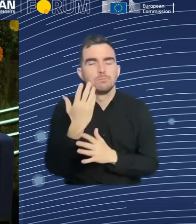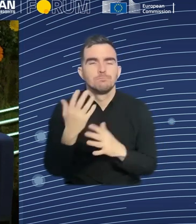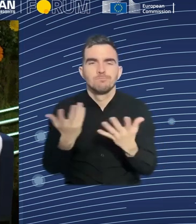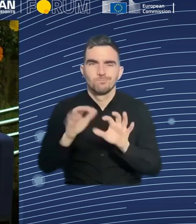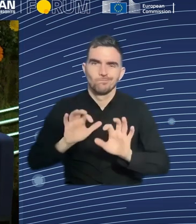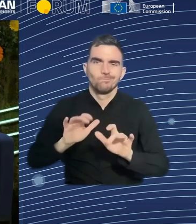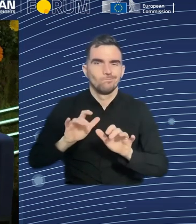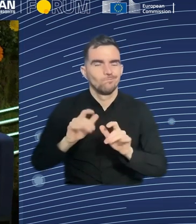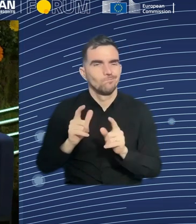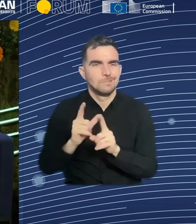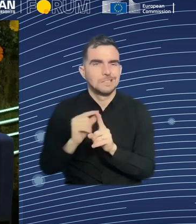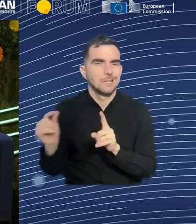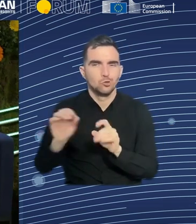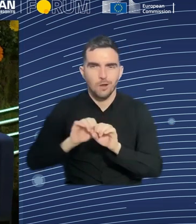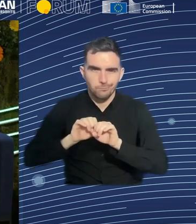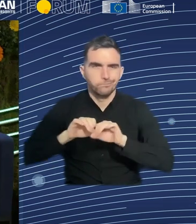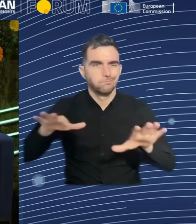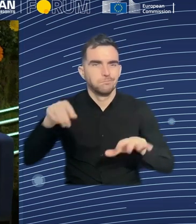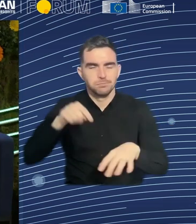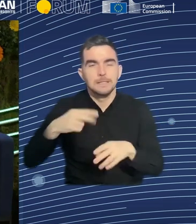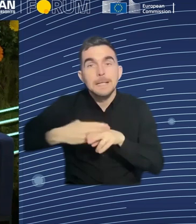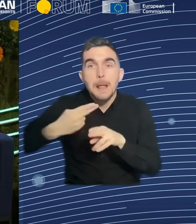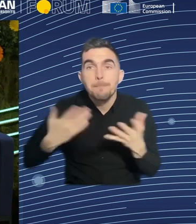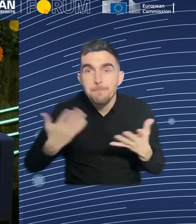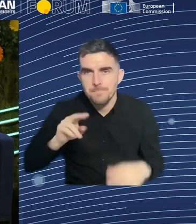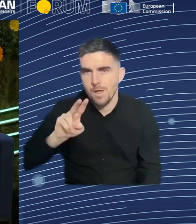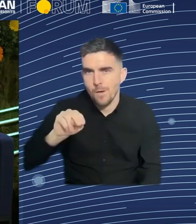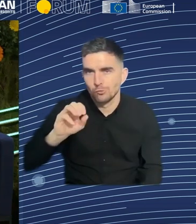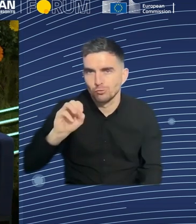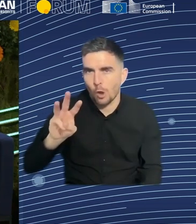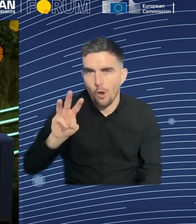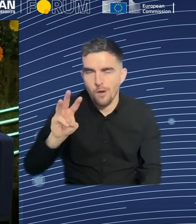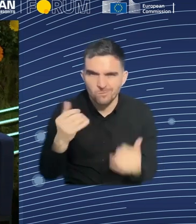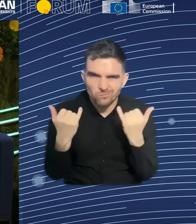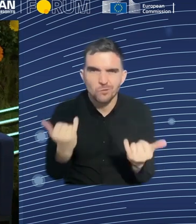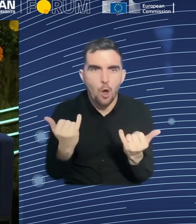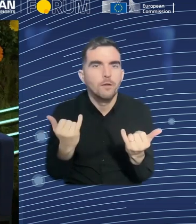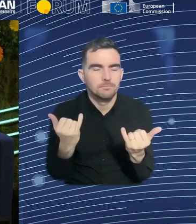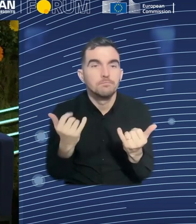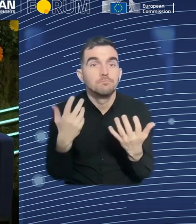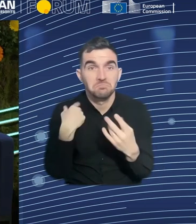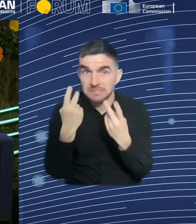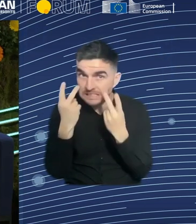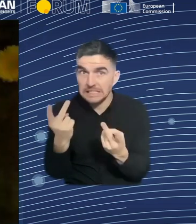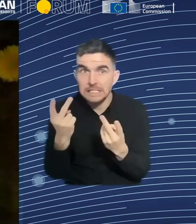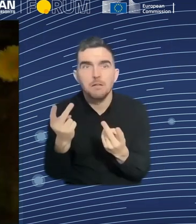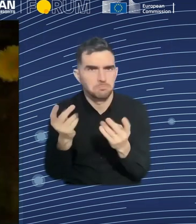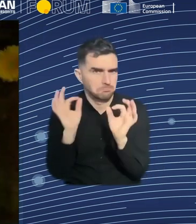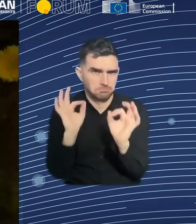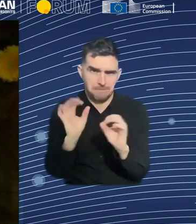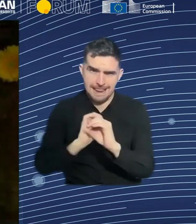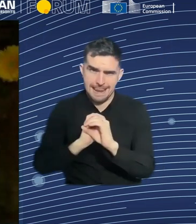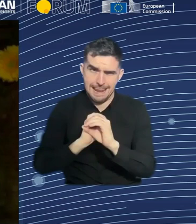it, really. But it's national online training portal. And in this national training portal,